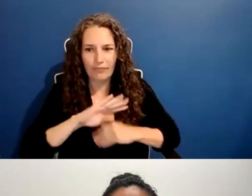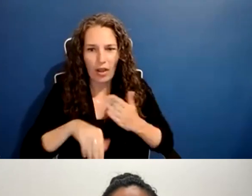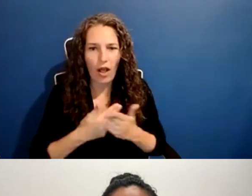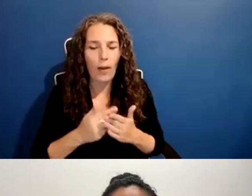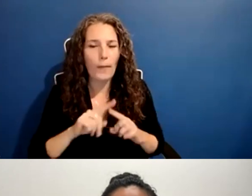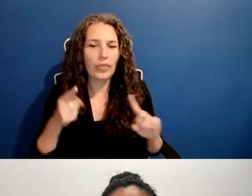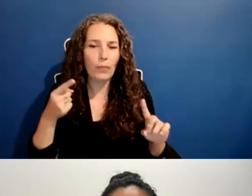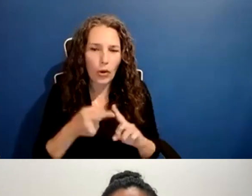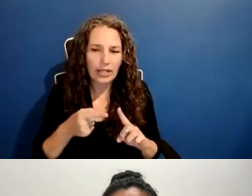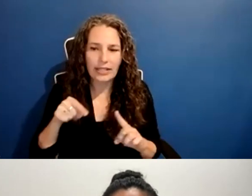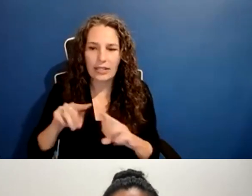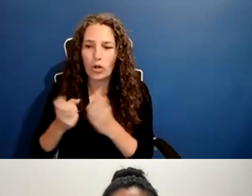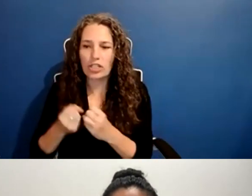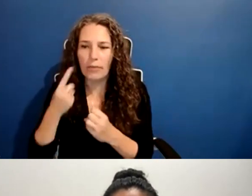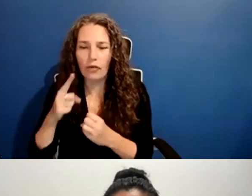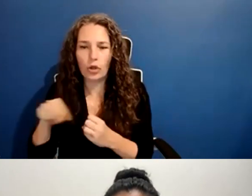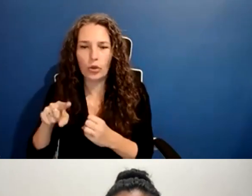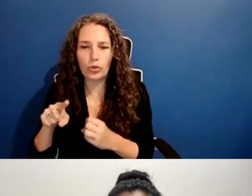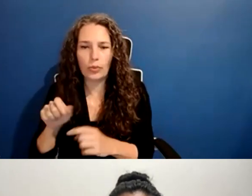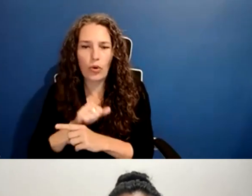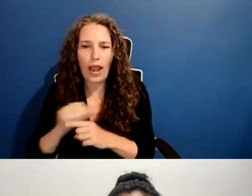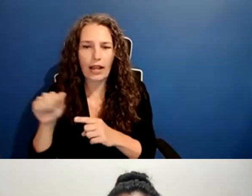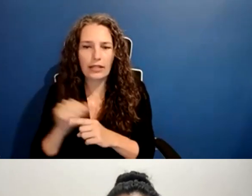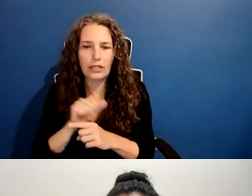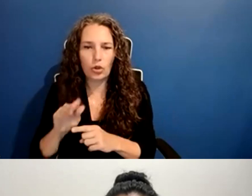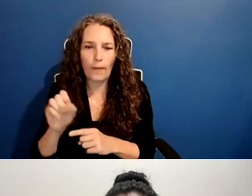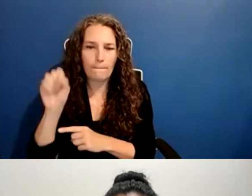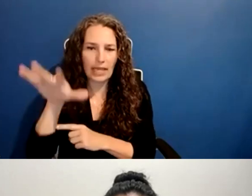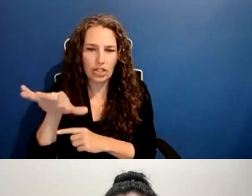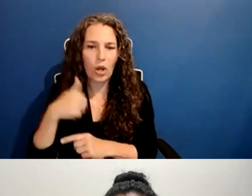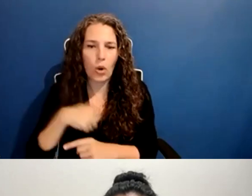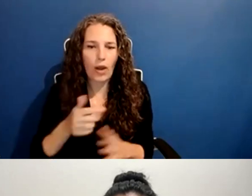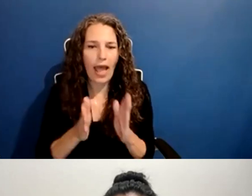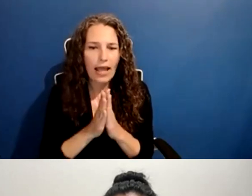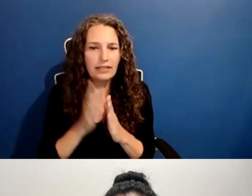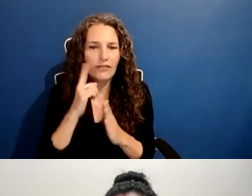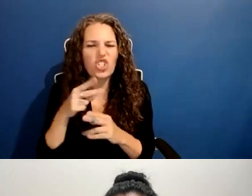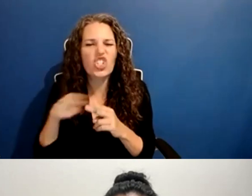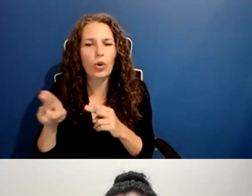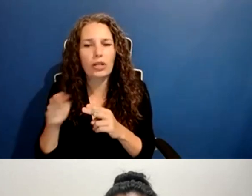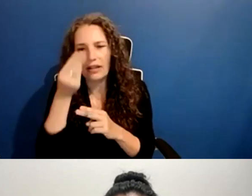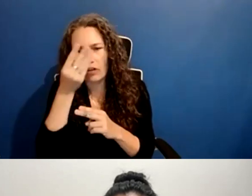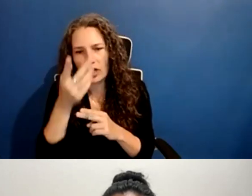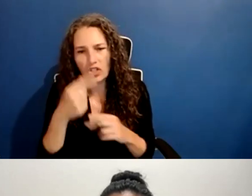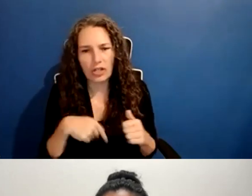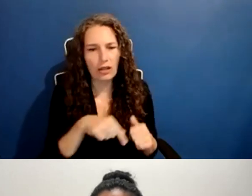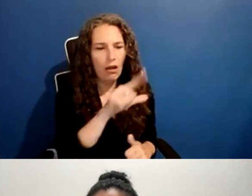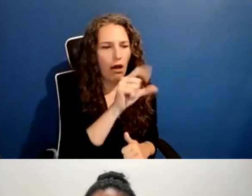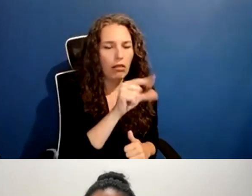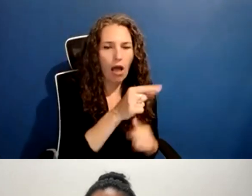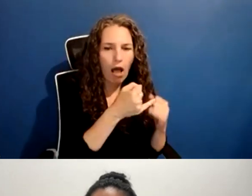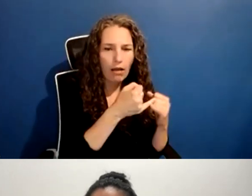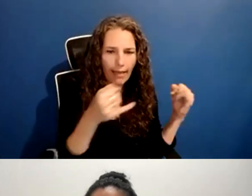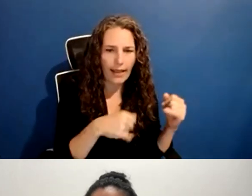Um, we will be asking for some very short information. We will be asking for a log line. We'll be asking for some basic information